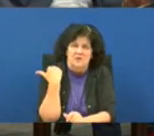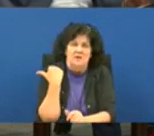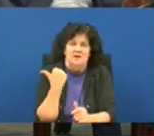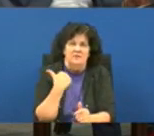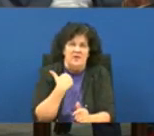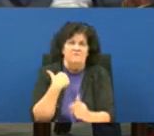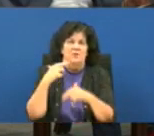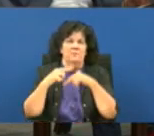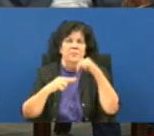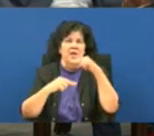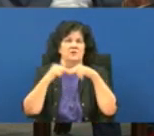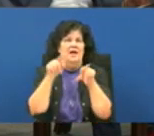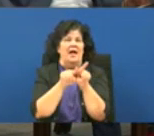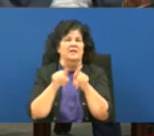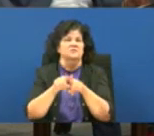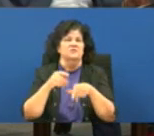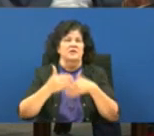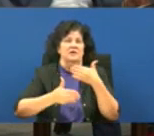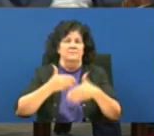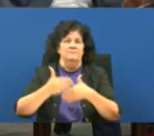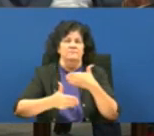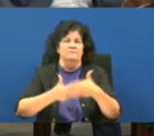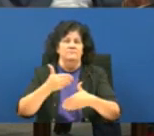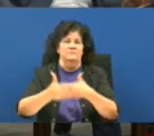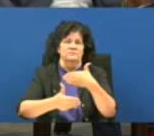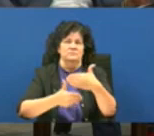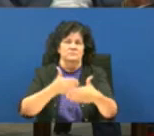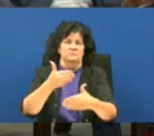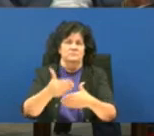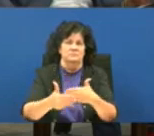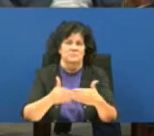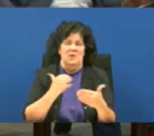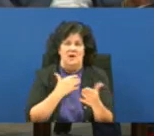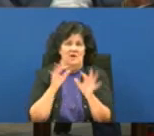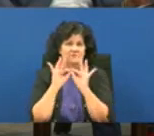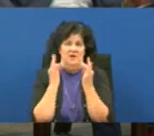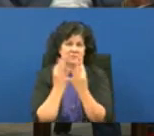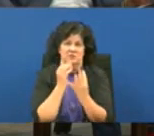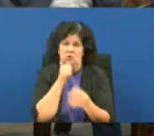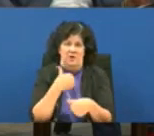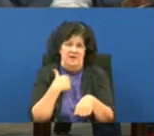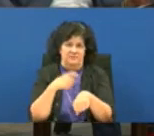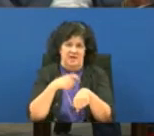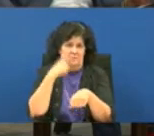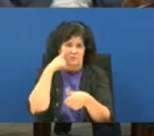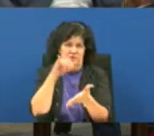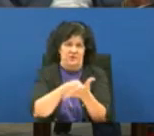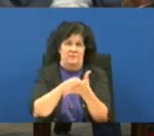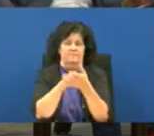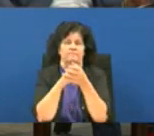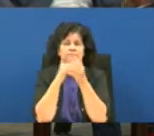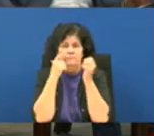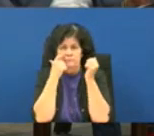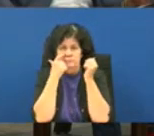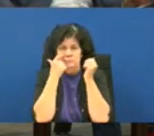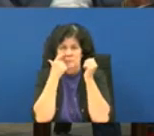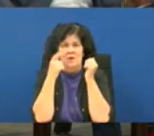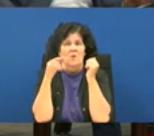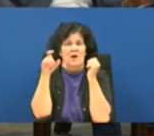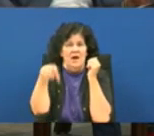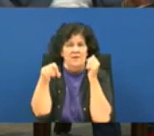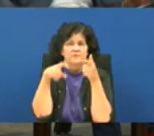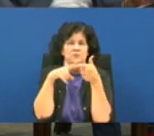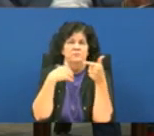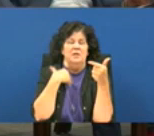building it as they go our families don't have time for that we have to be